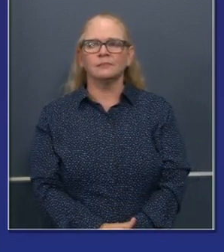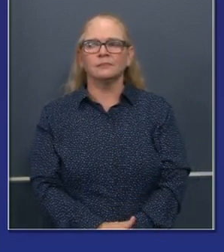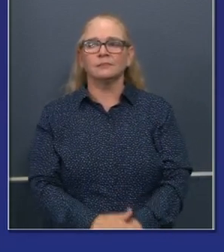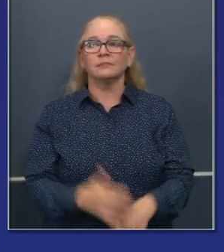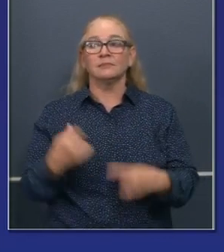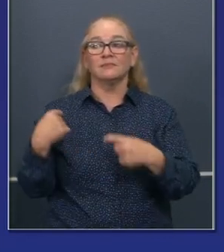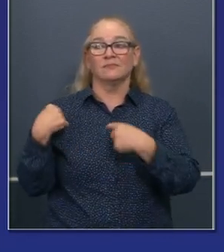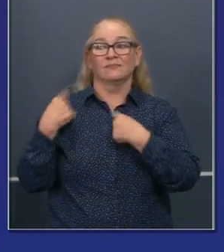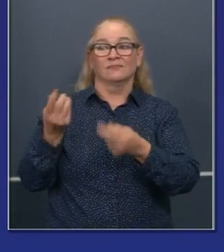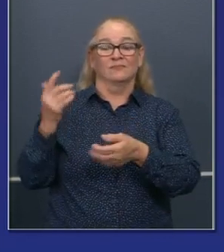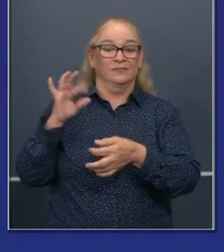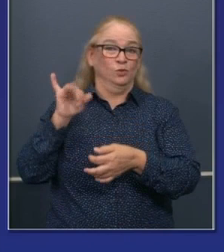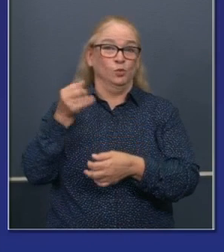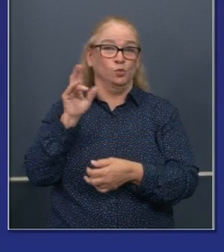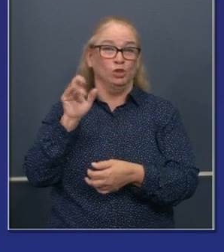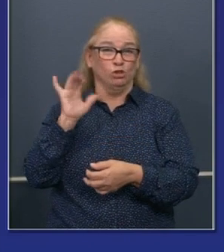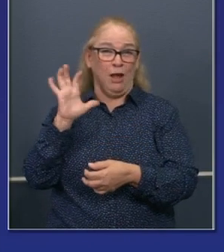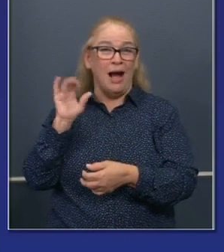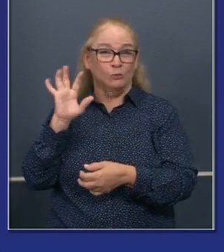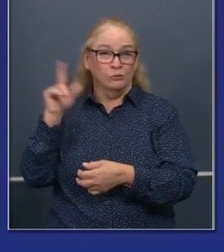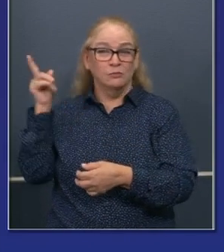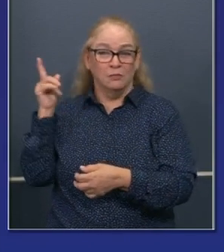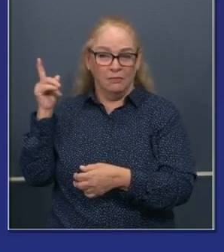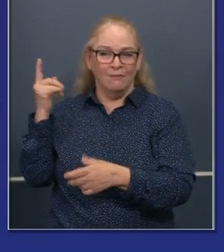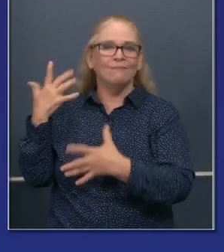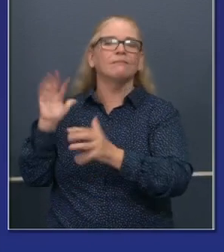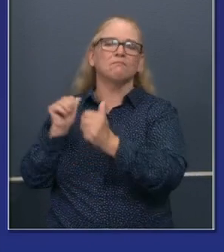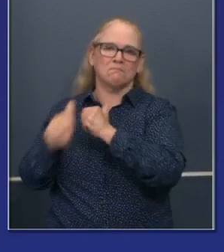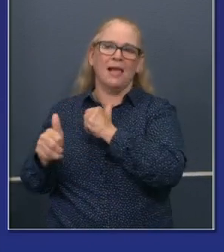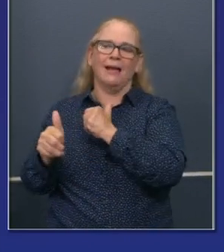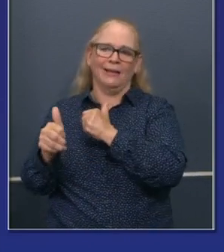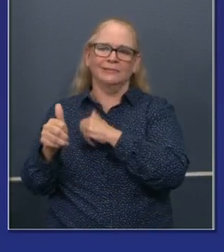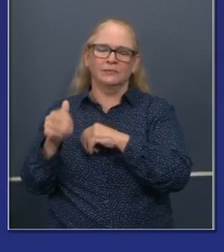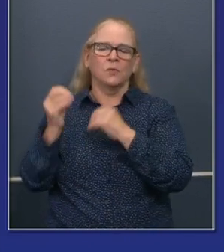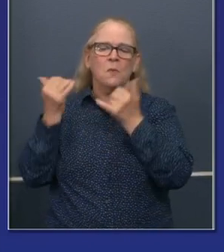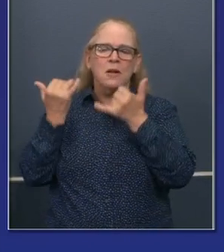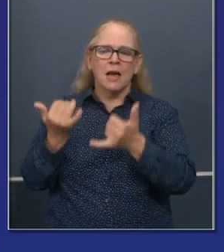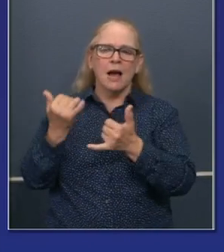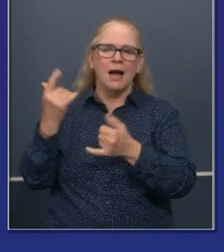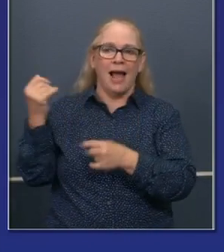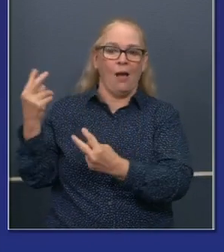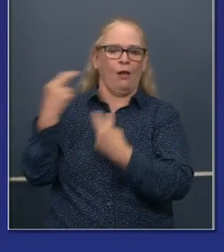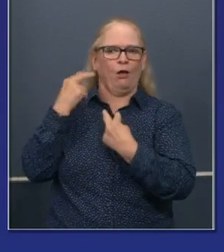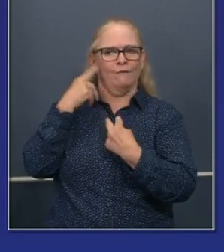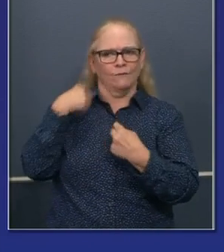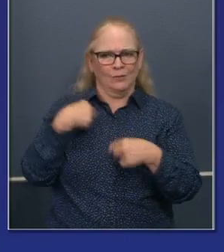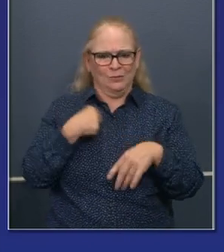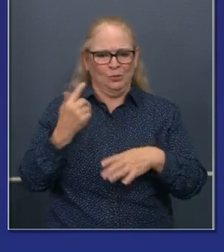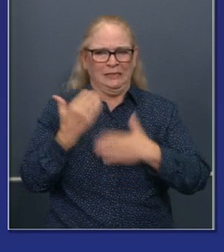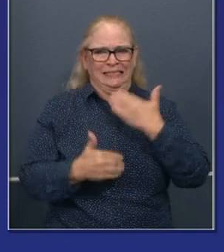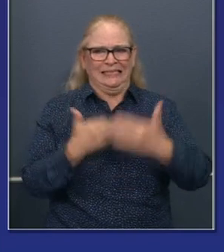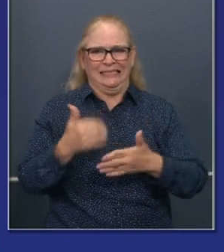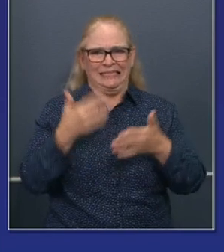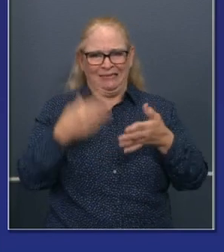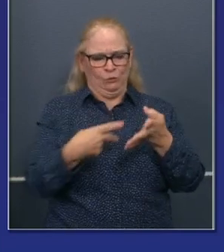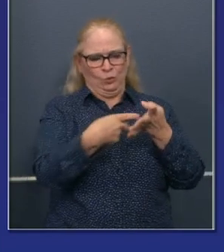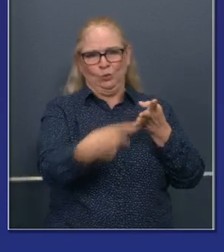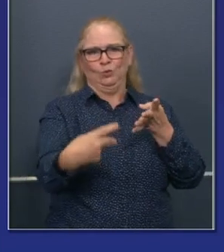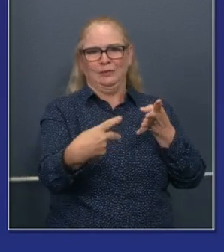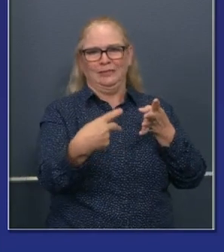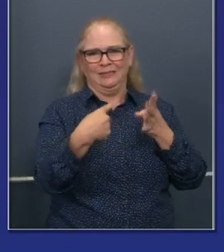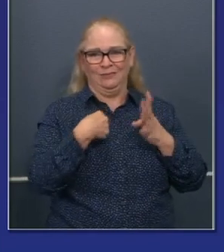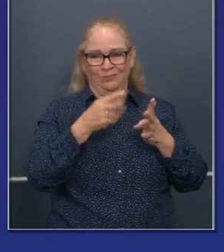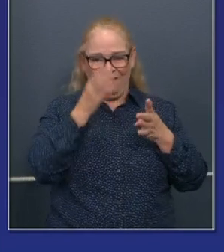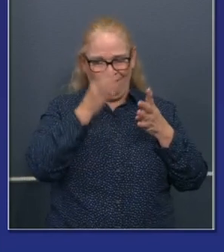by the judicial council to give us a few more weeks to put together a legislative package. I mentioned this on Monday, some of the work being done in this